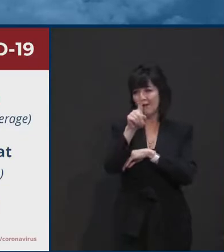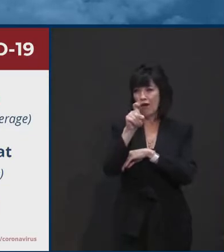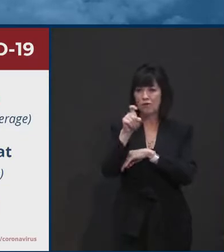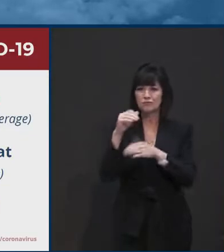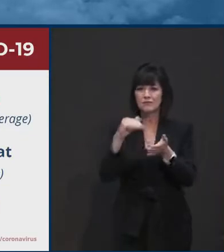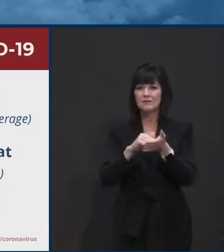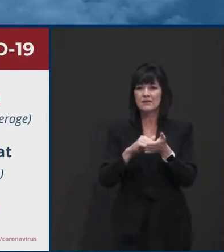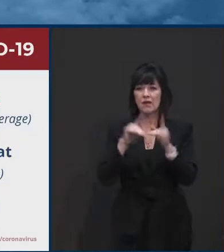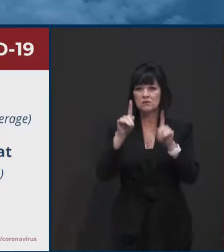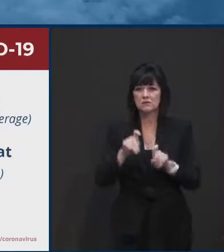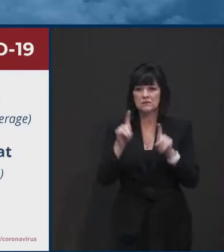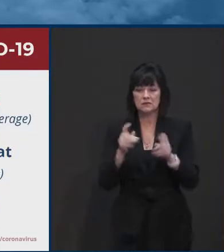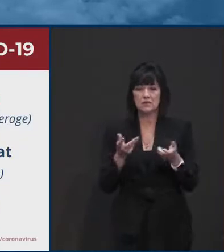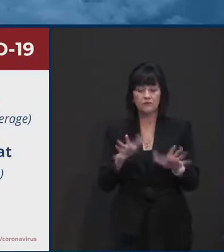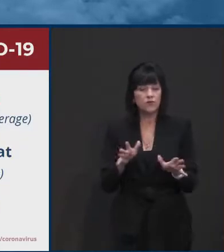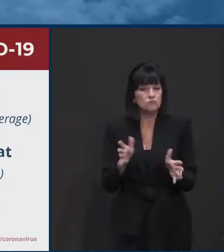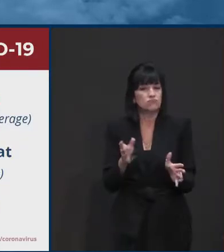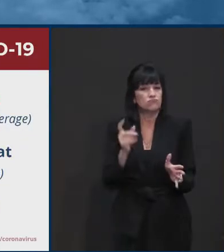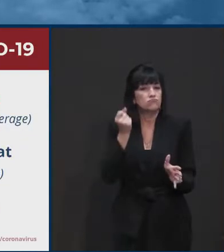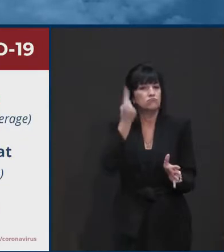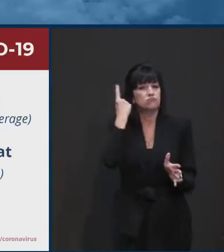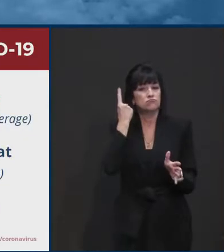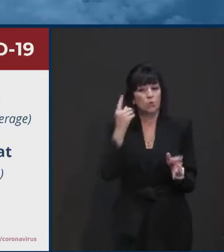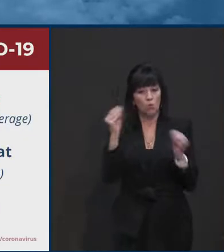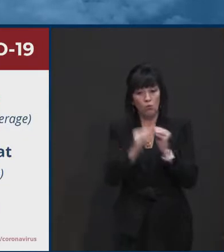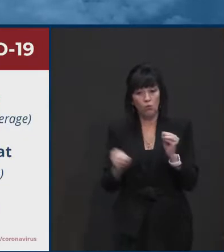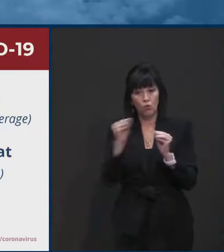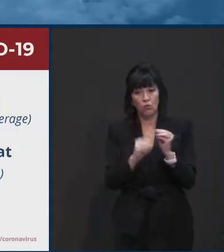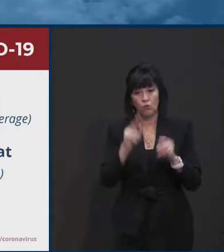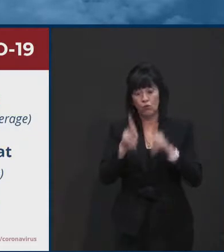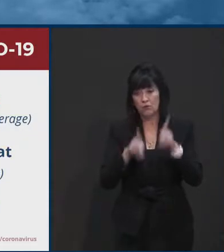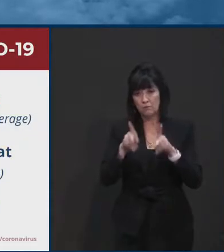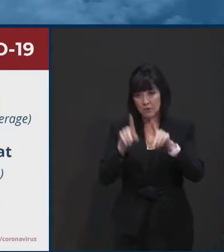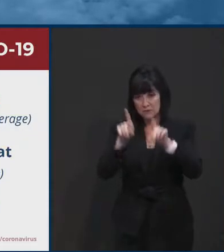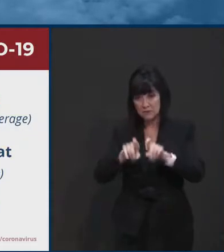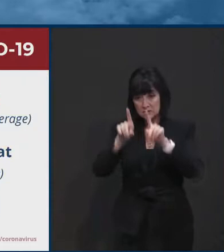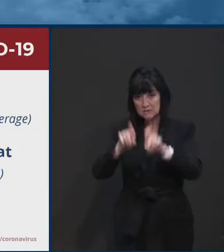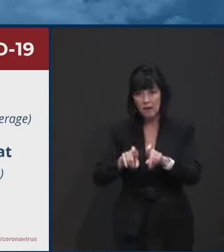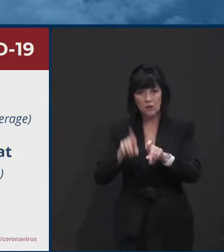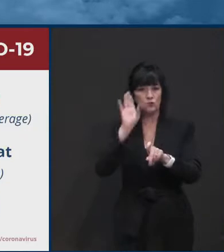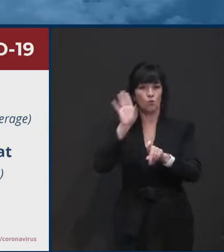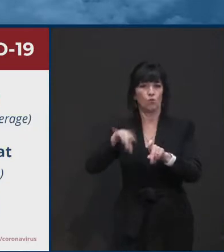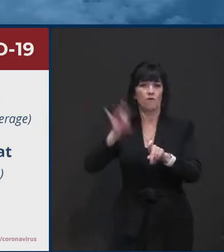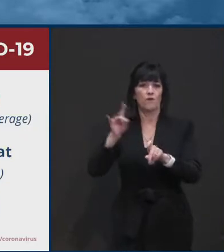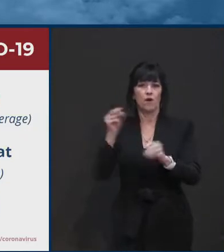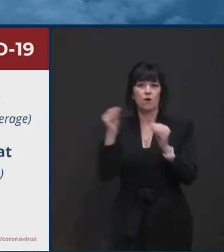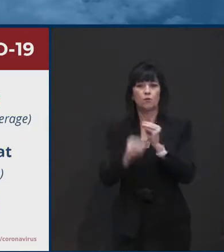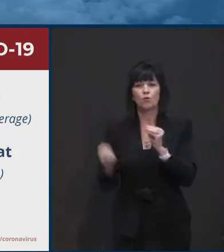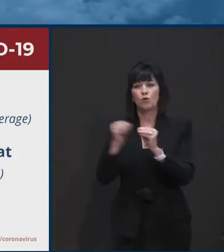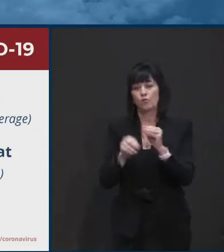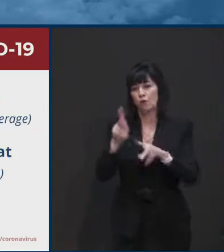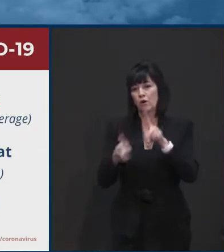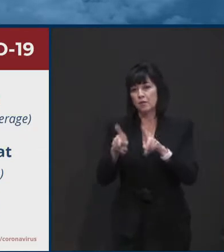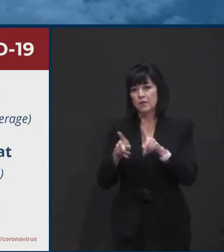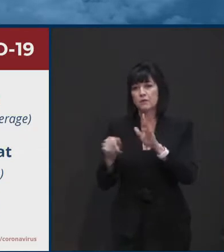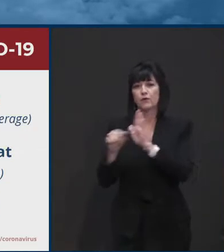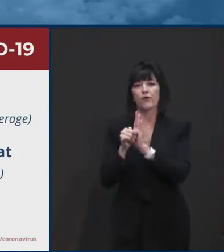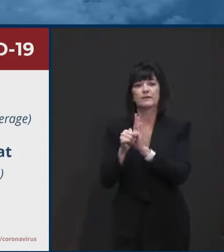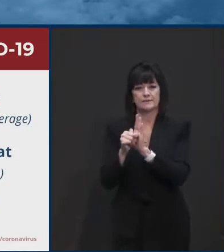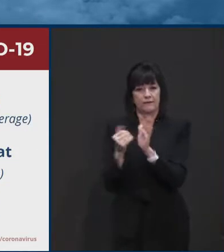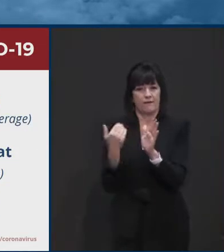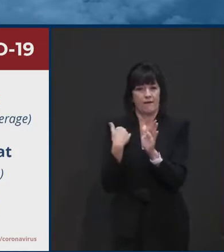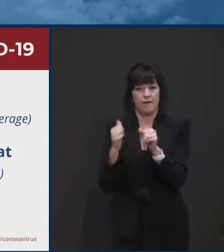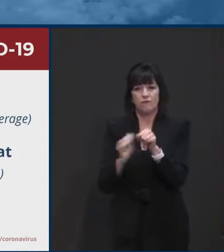as a result of that. A measure of that relative to any other time